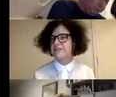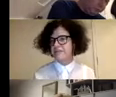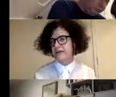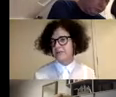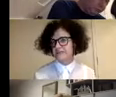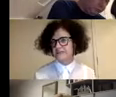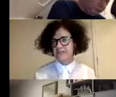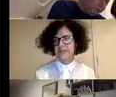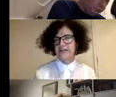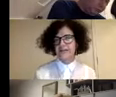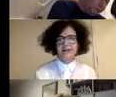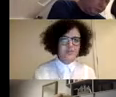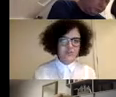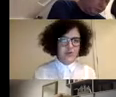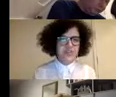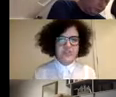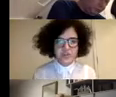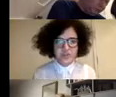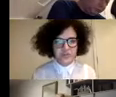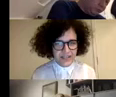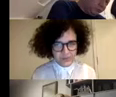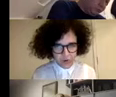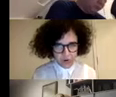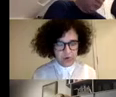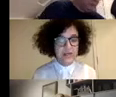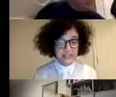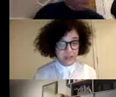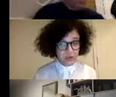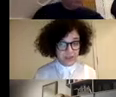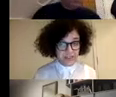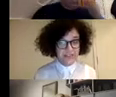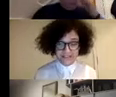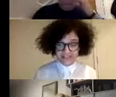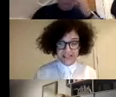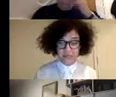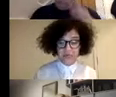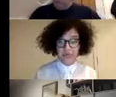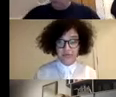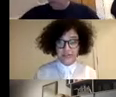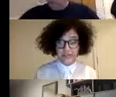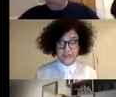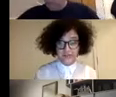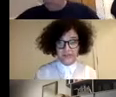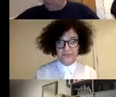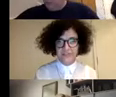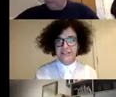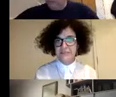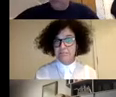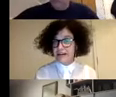environment. So this is a human right for all, including disabled population.